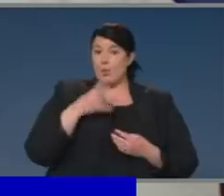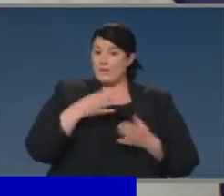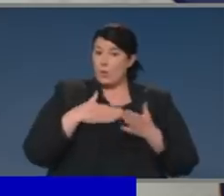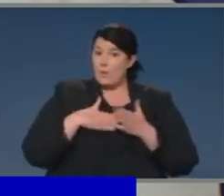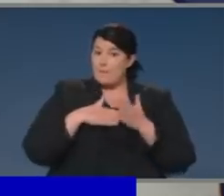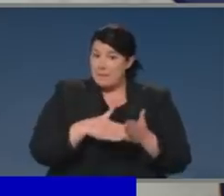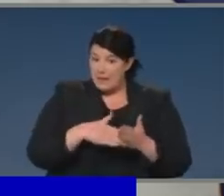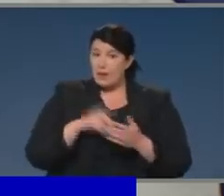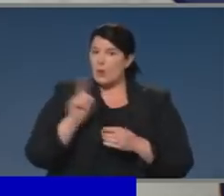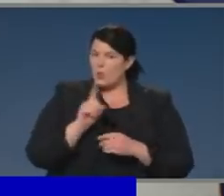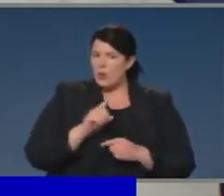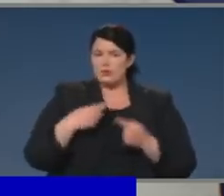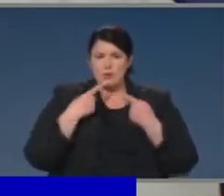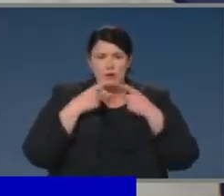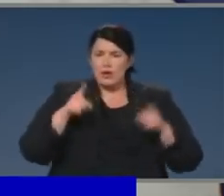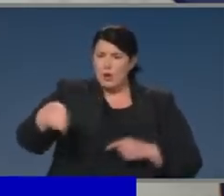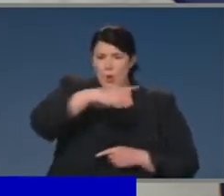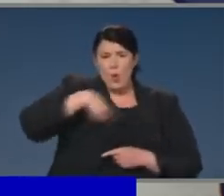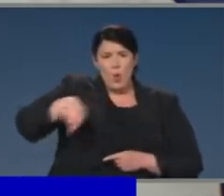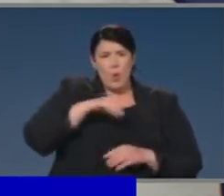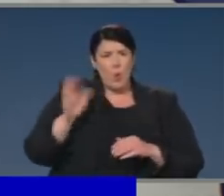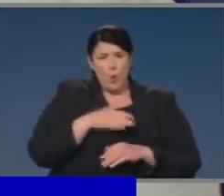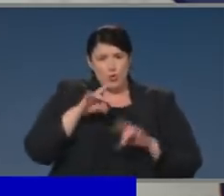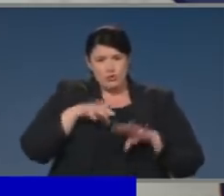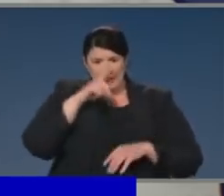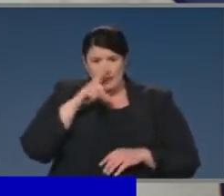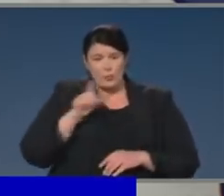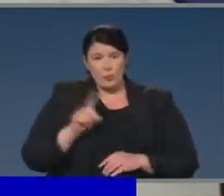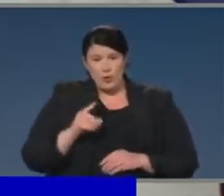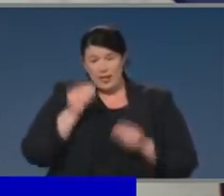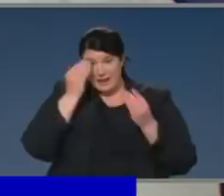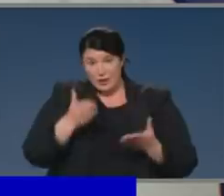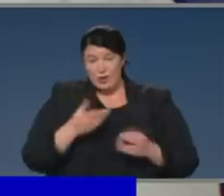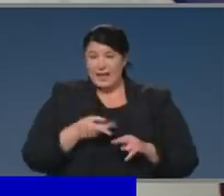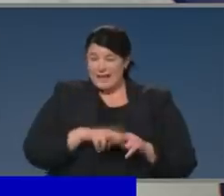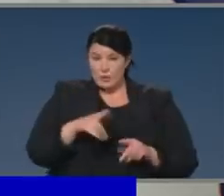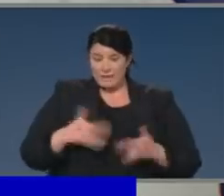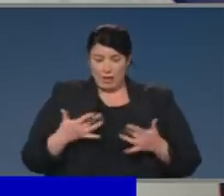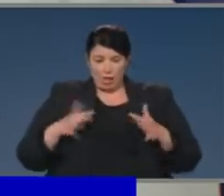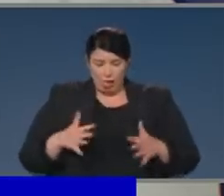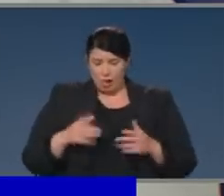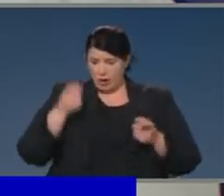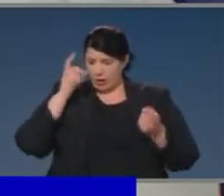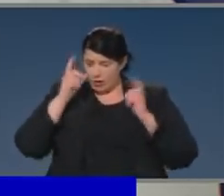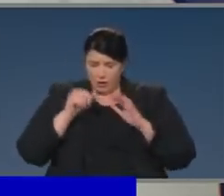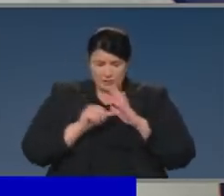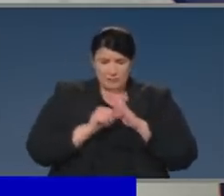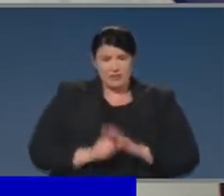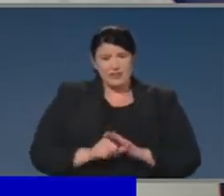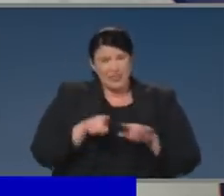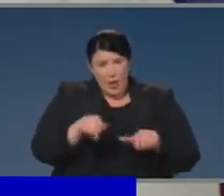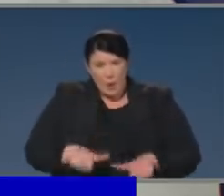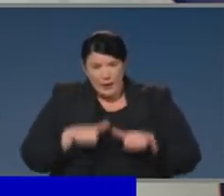national campaign to say to Australians, it's okay not to be okay. Unprecedented times, anybody